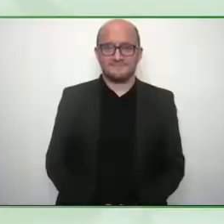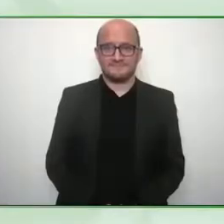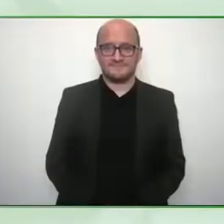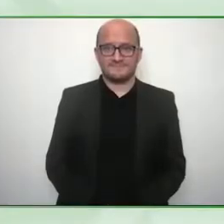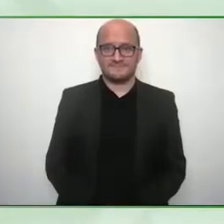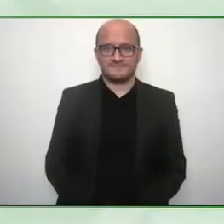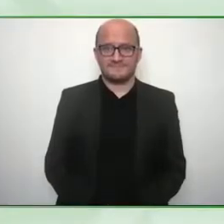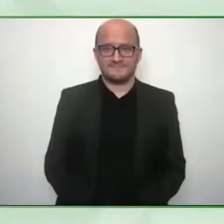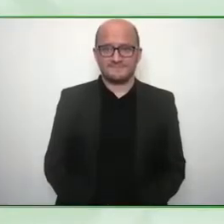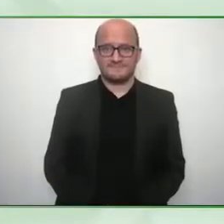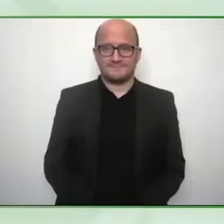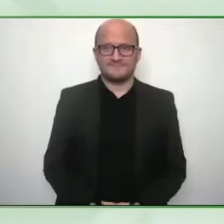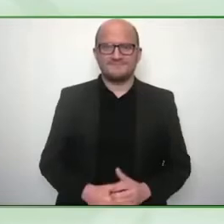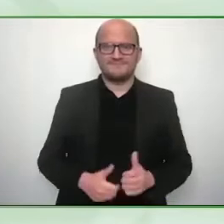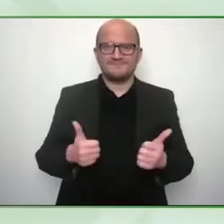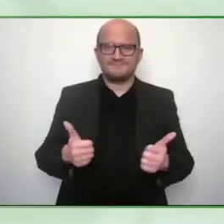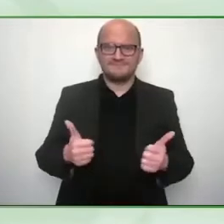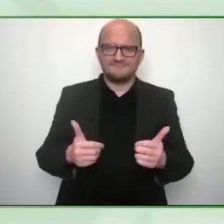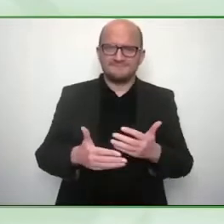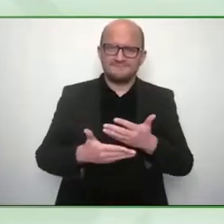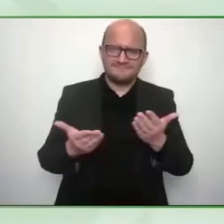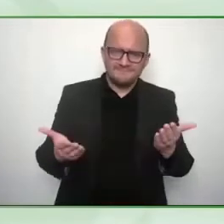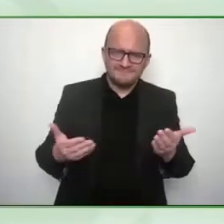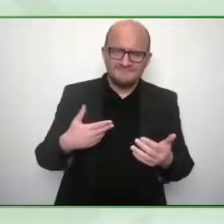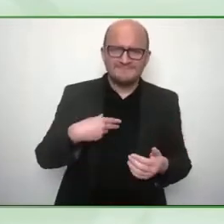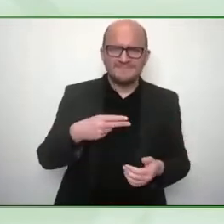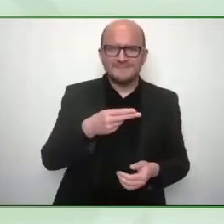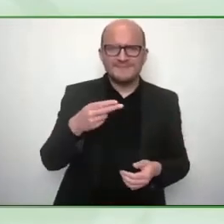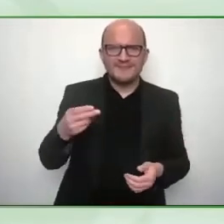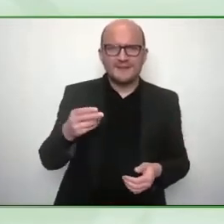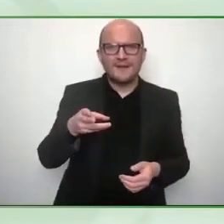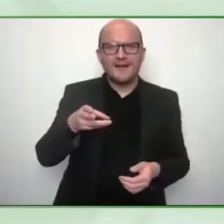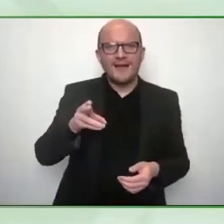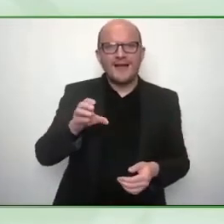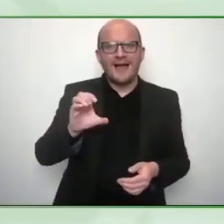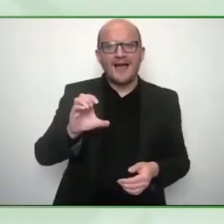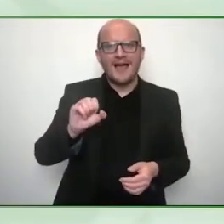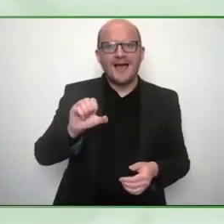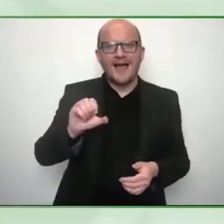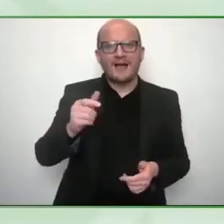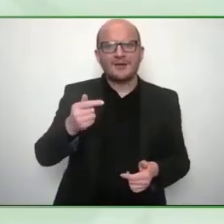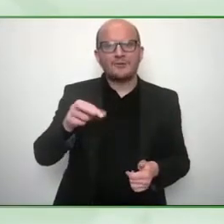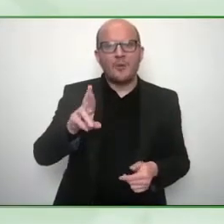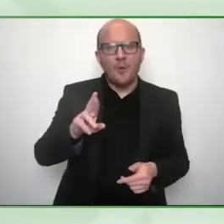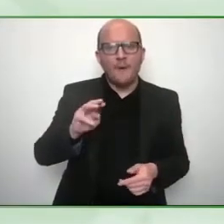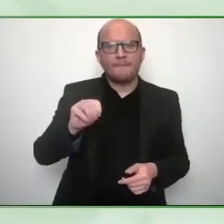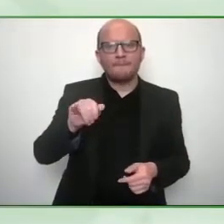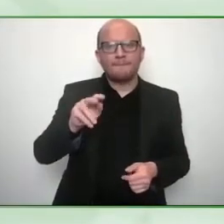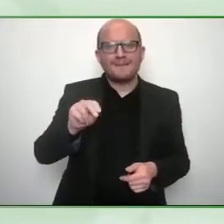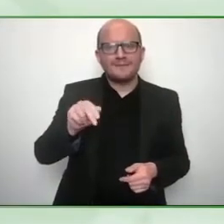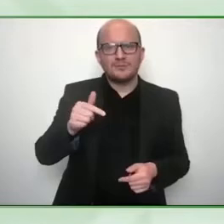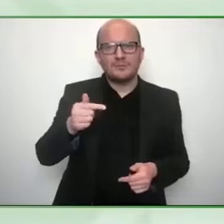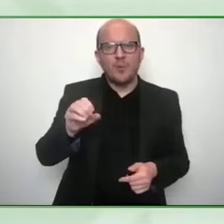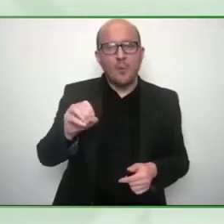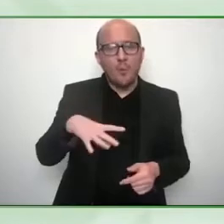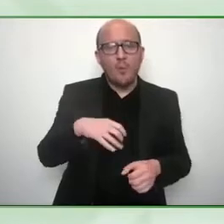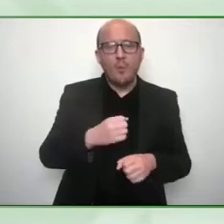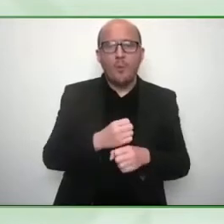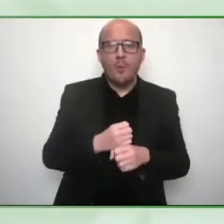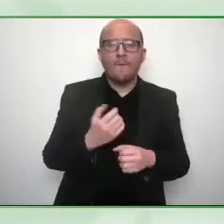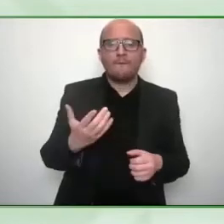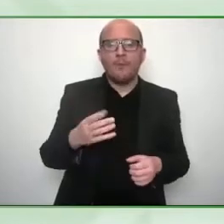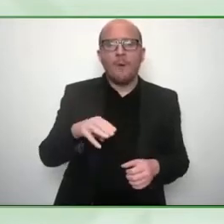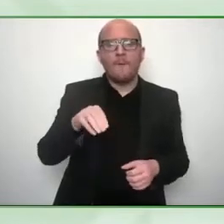hi everyone my name is Hector Minto I'm Microsoft's lead accessibility evangelist my role is essentially to get people talking about disability